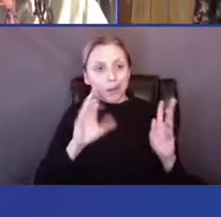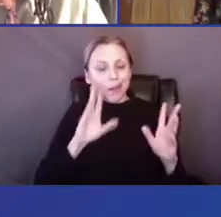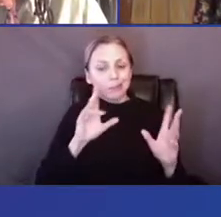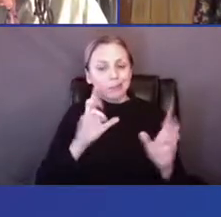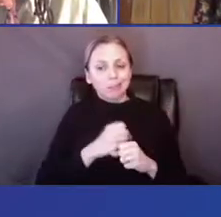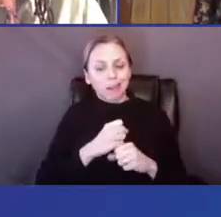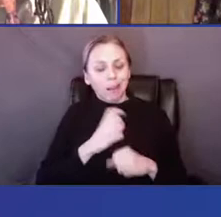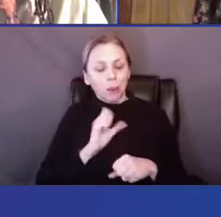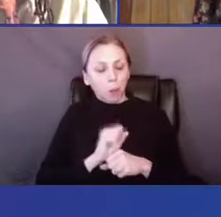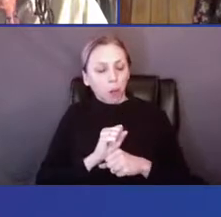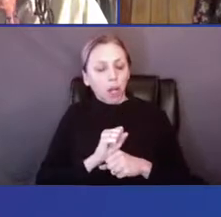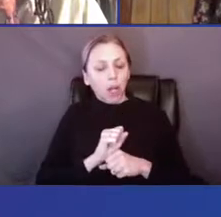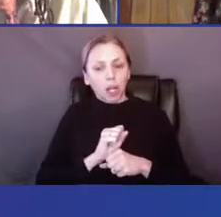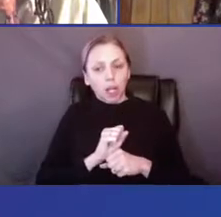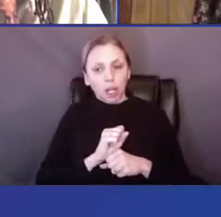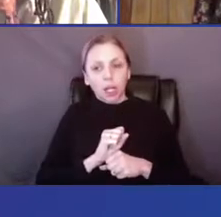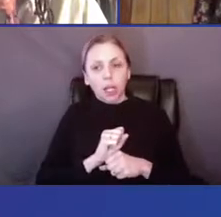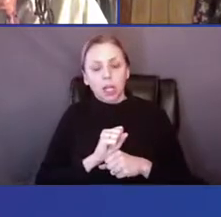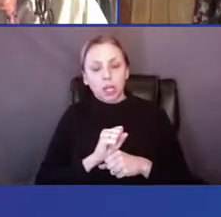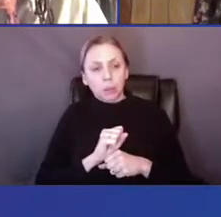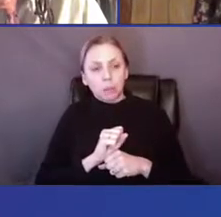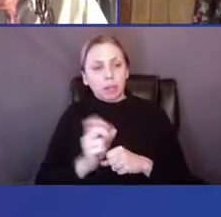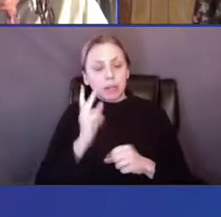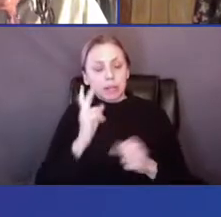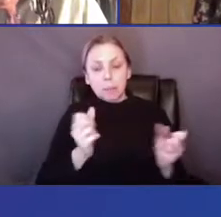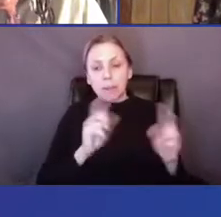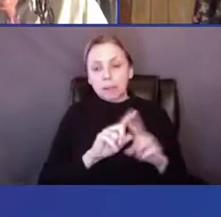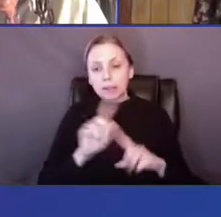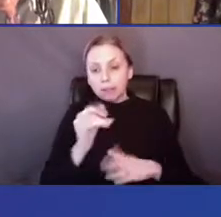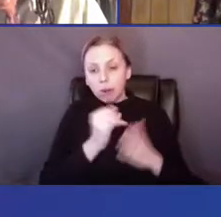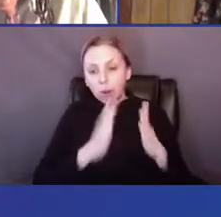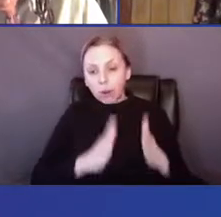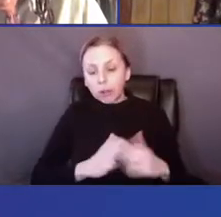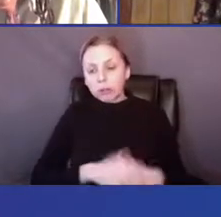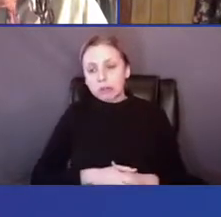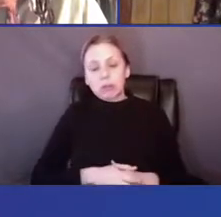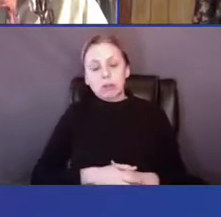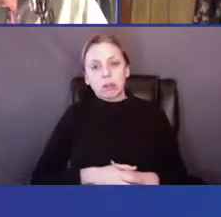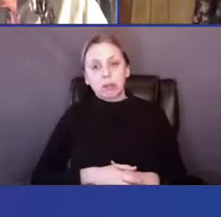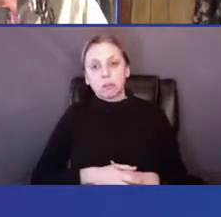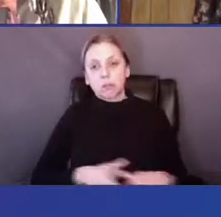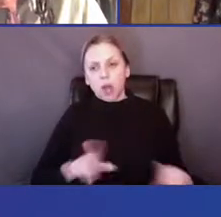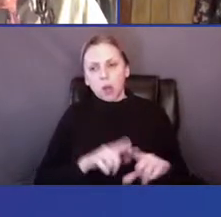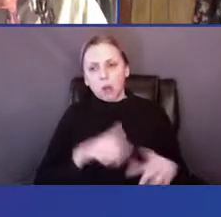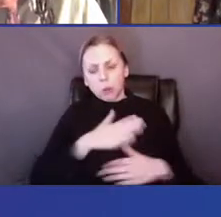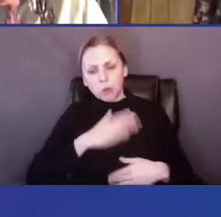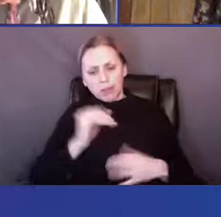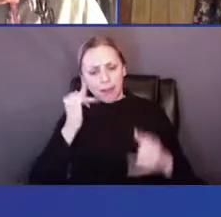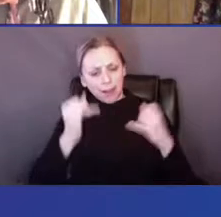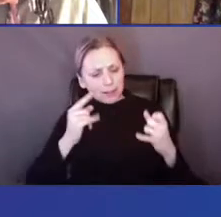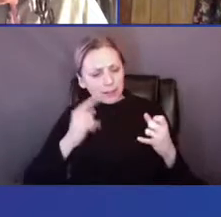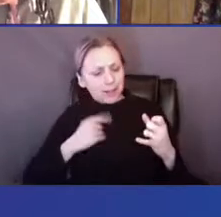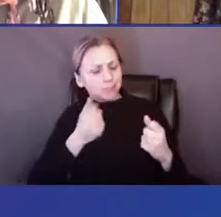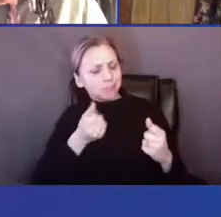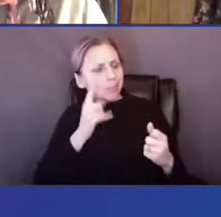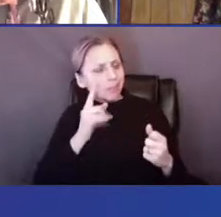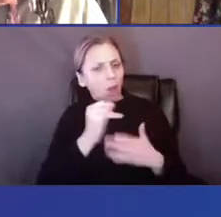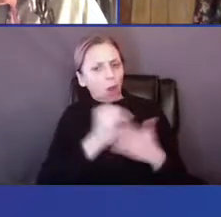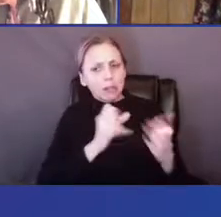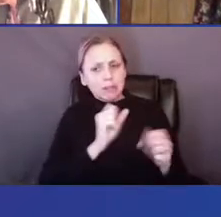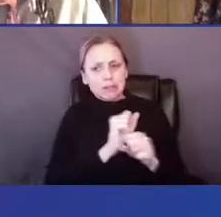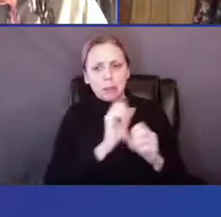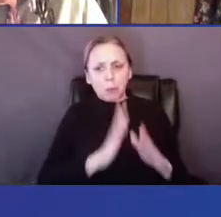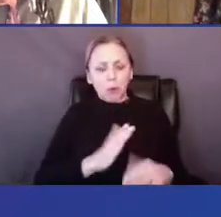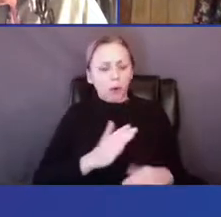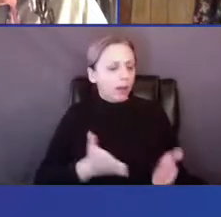work. And I see that in so many artists. And I also like the idea of seeing about with artist labor, asking for,